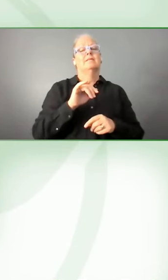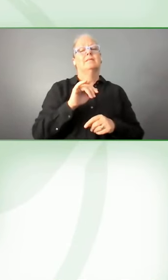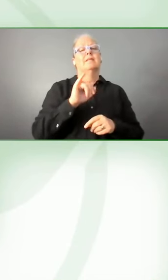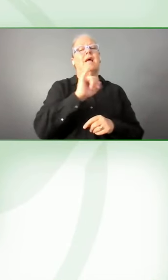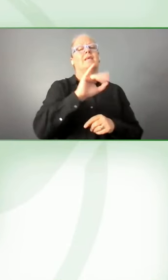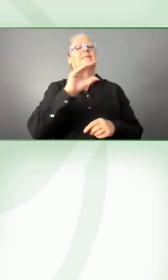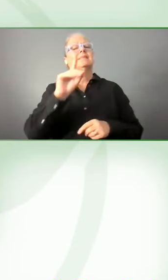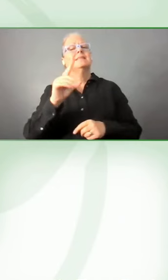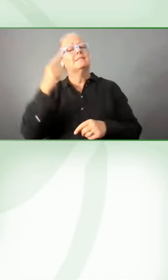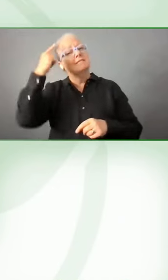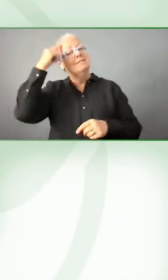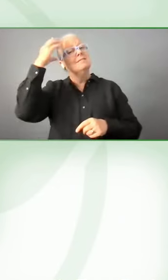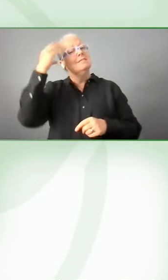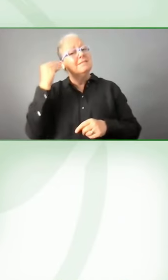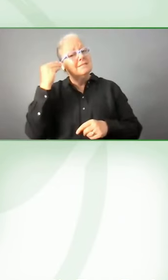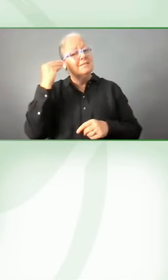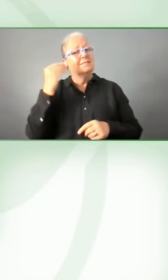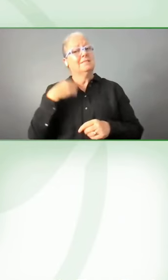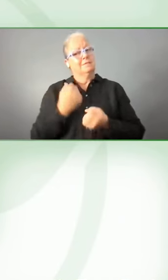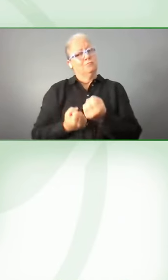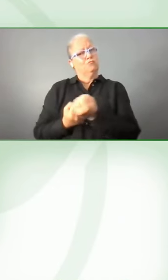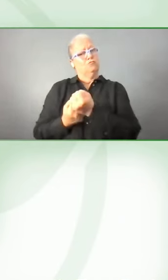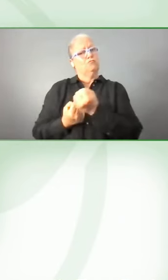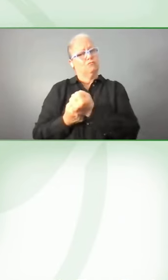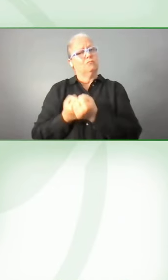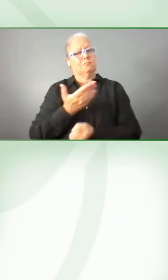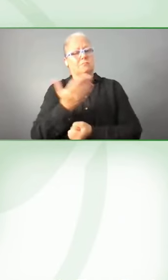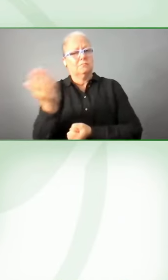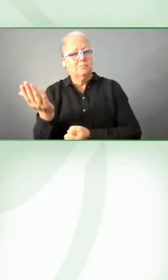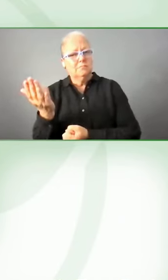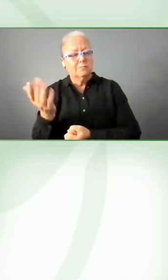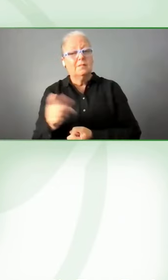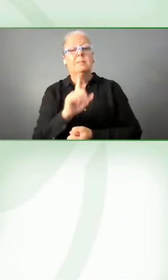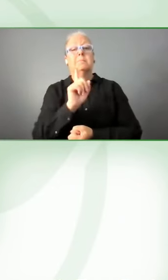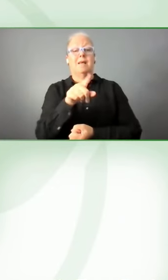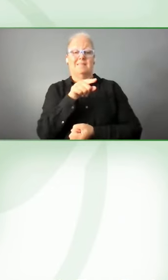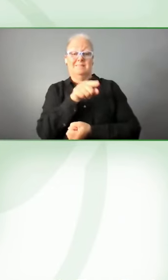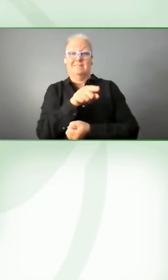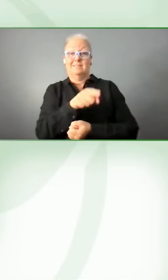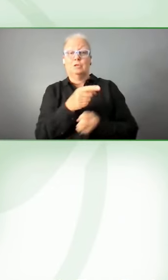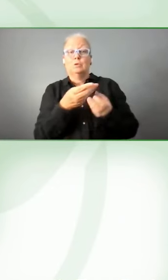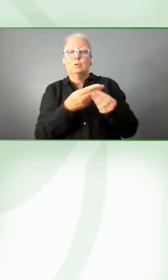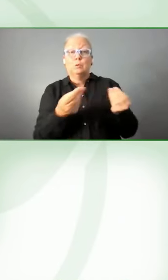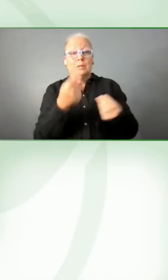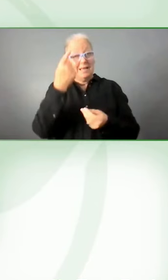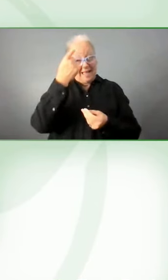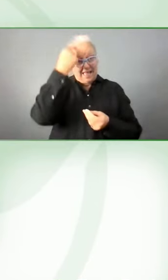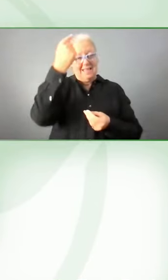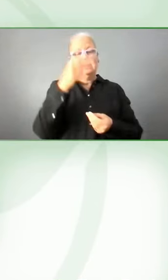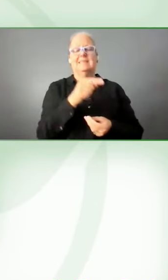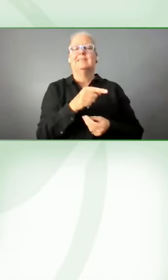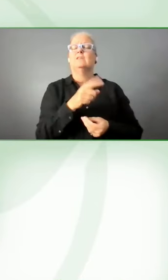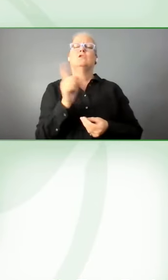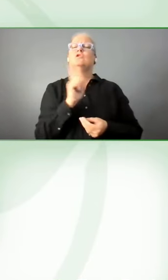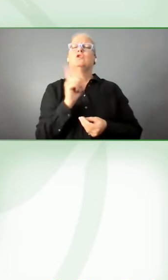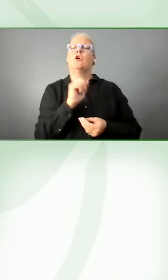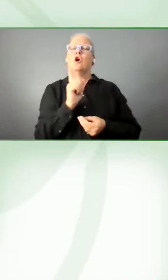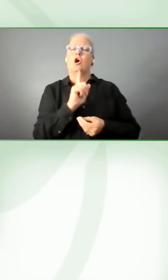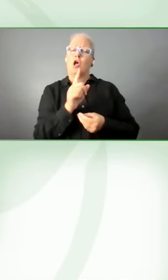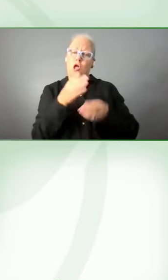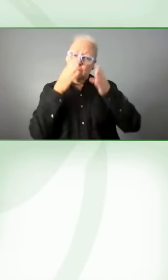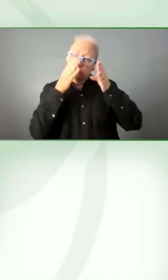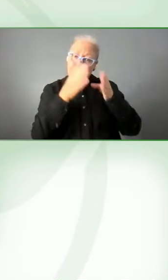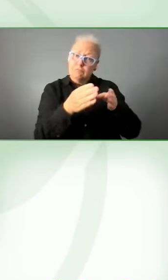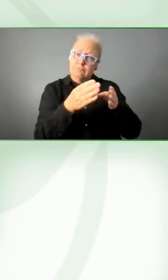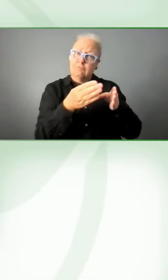disabilities, but we are aware that this solution is it to read is not exclusive for people with intellectual disabilities, but